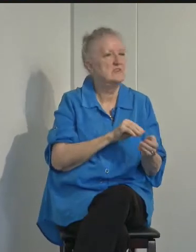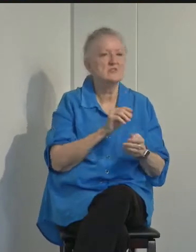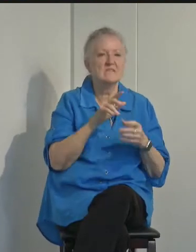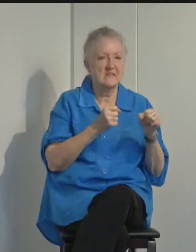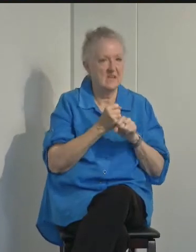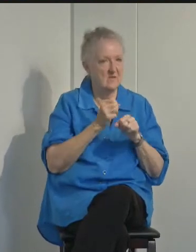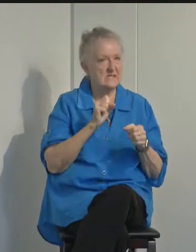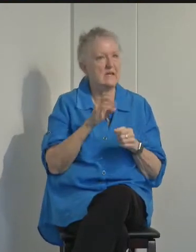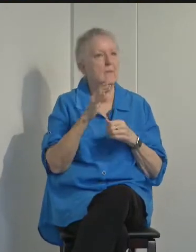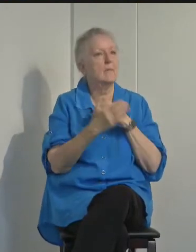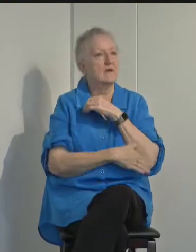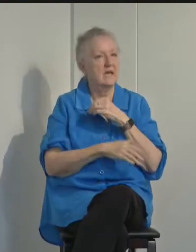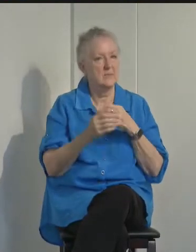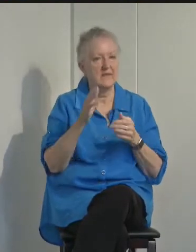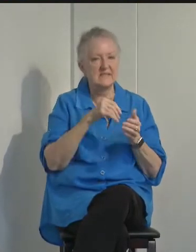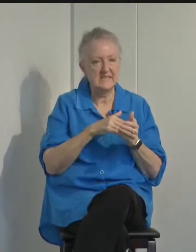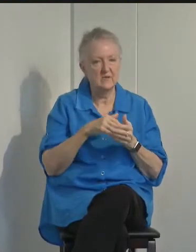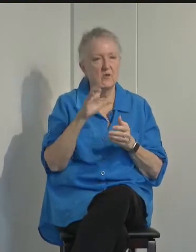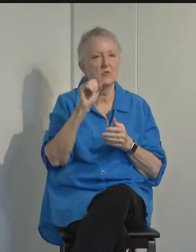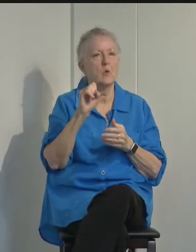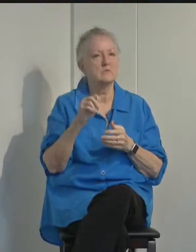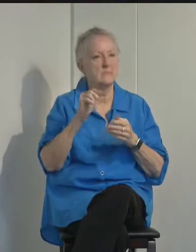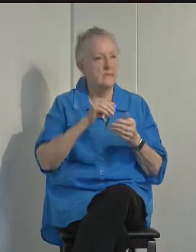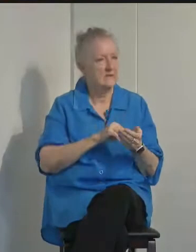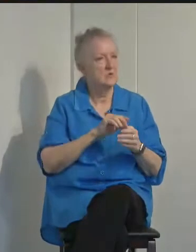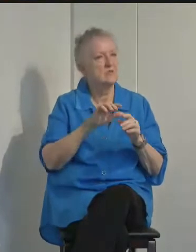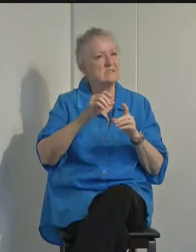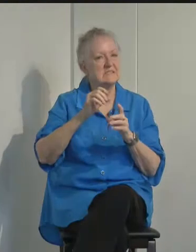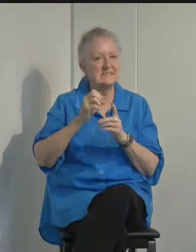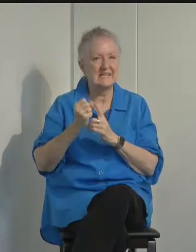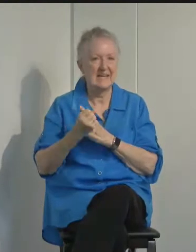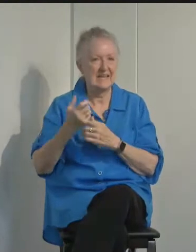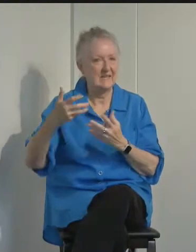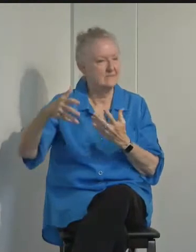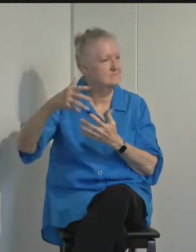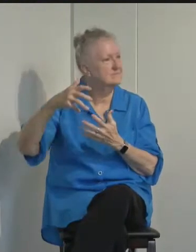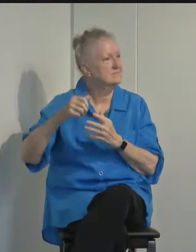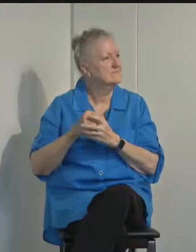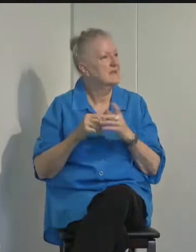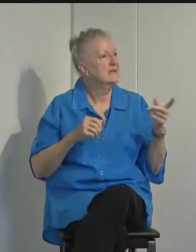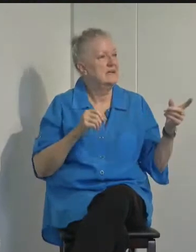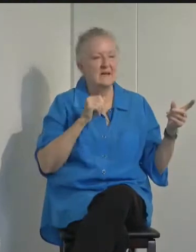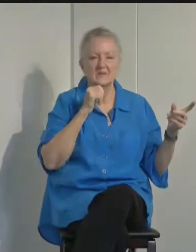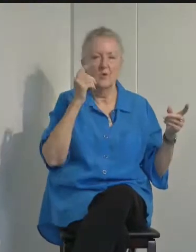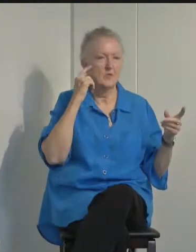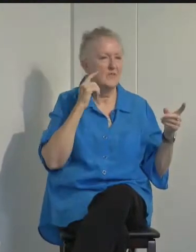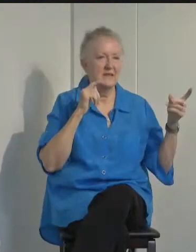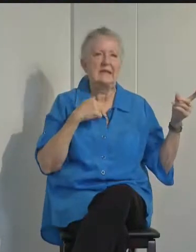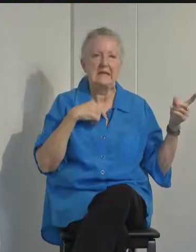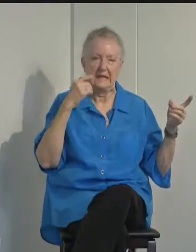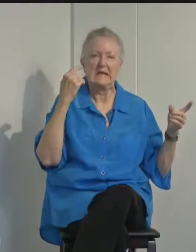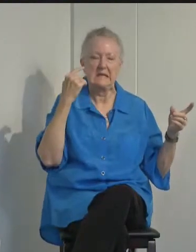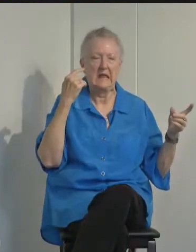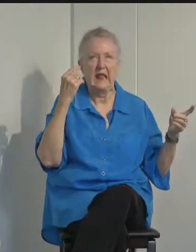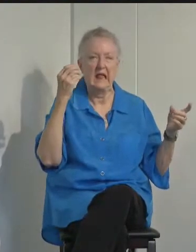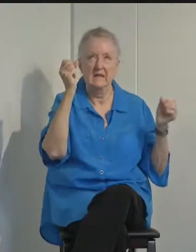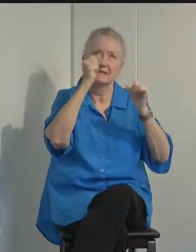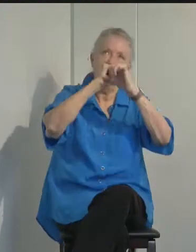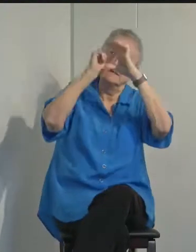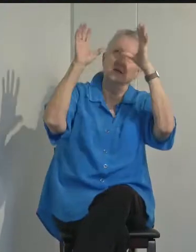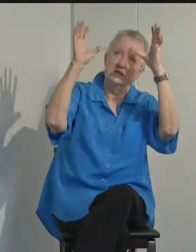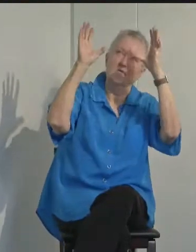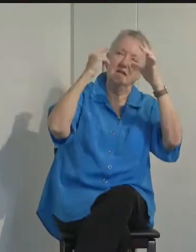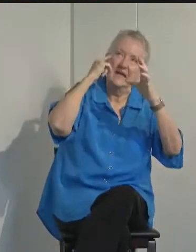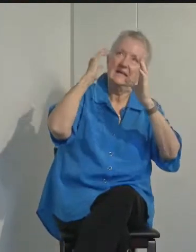by the Central Coast Medical Society. I don't think this pandemic was what he had in mind when he